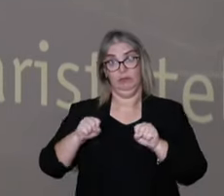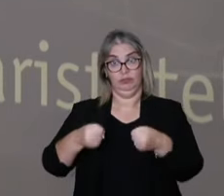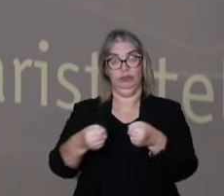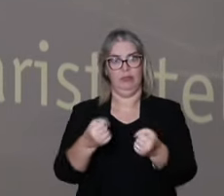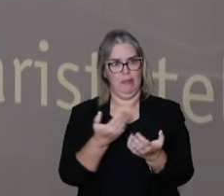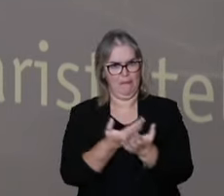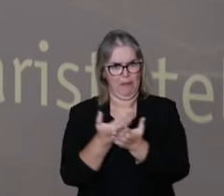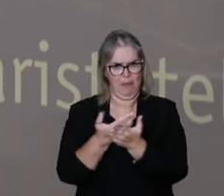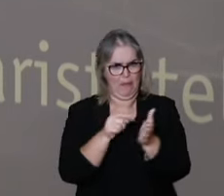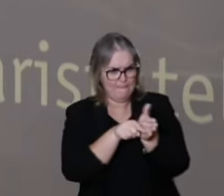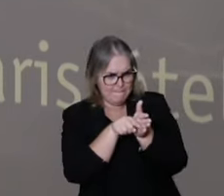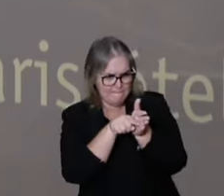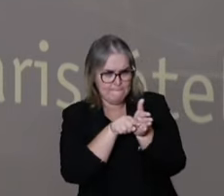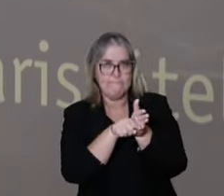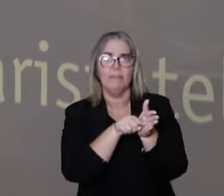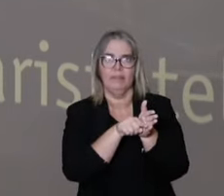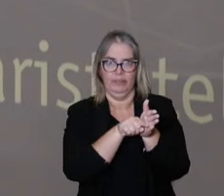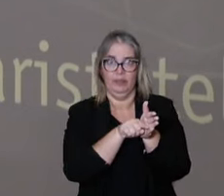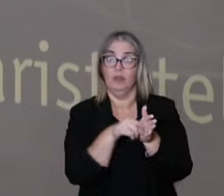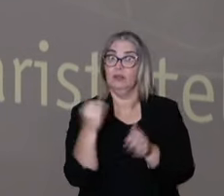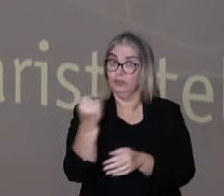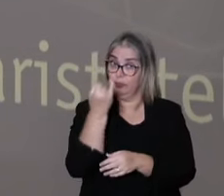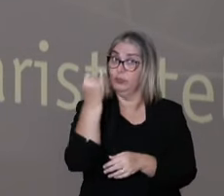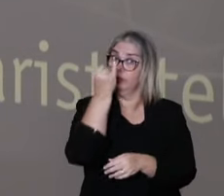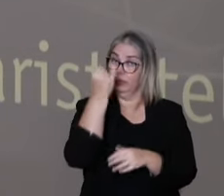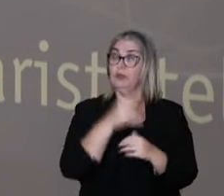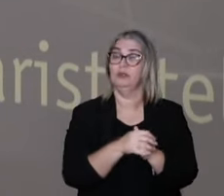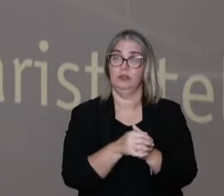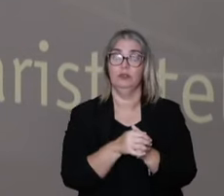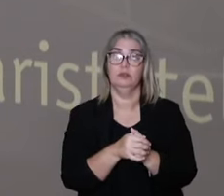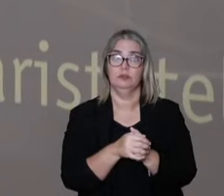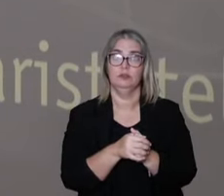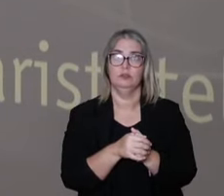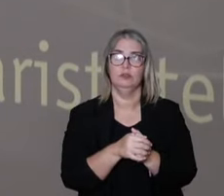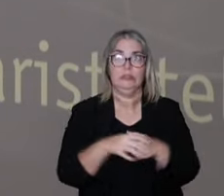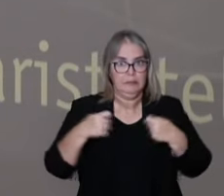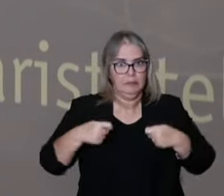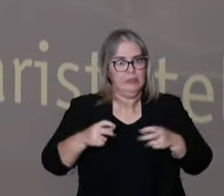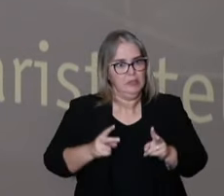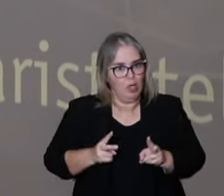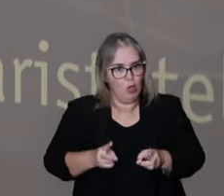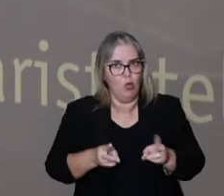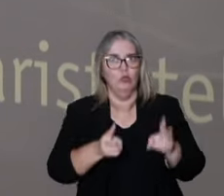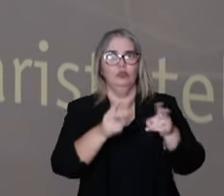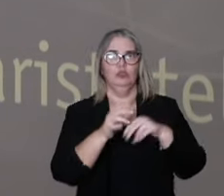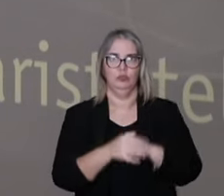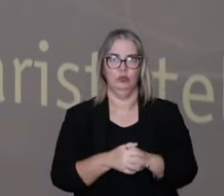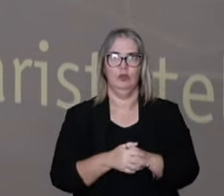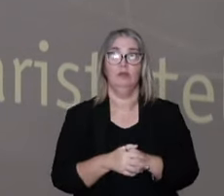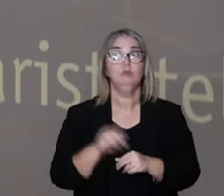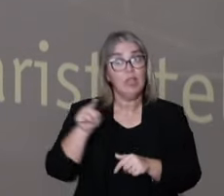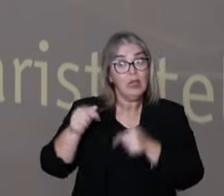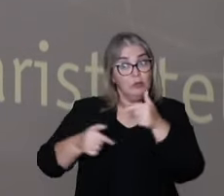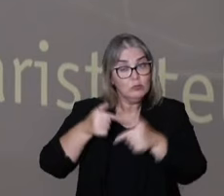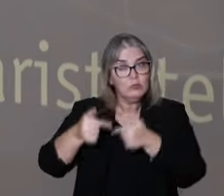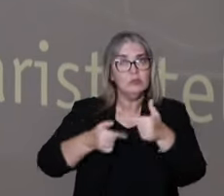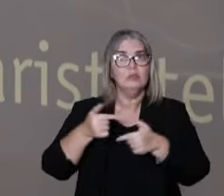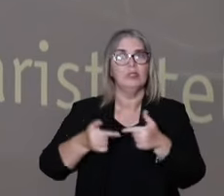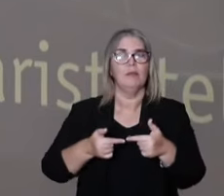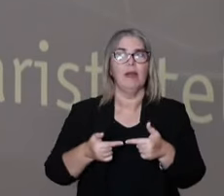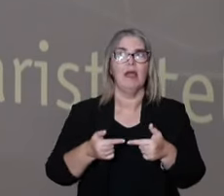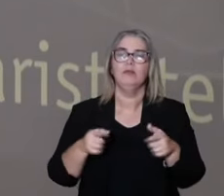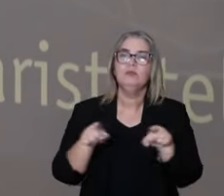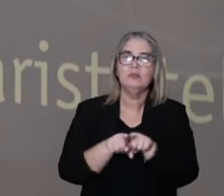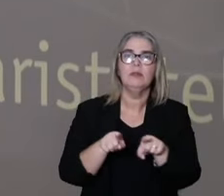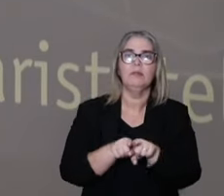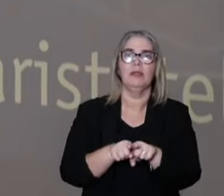So this is an effort that Claude is involved that's really important and it needs to continue. And it's